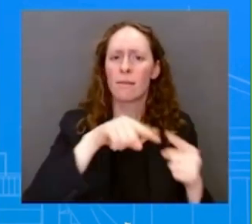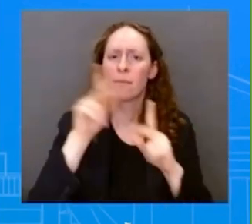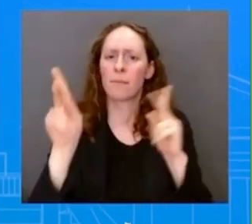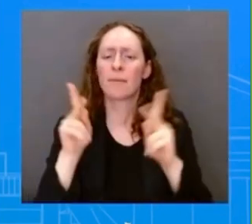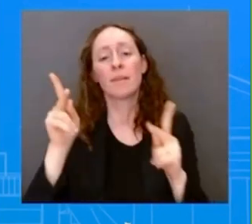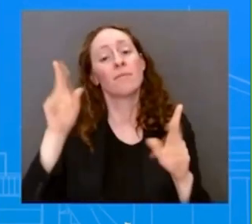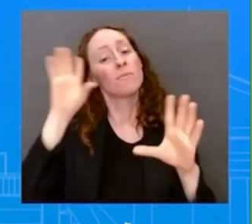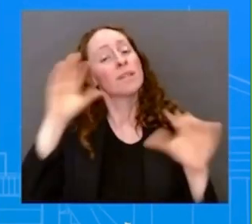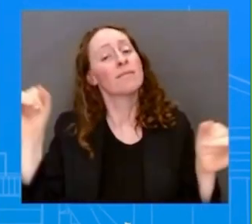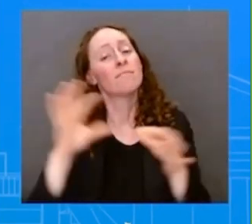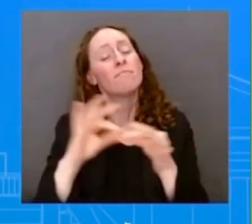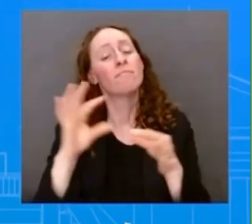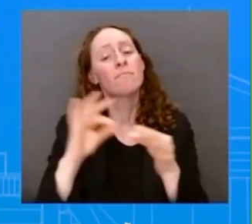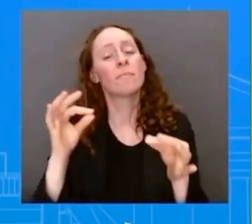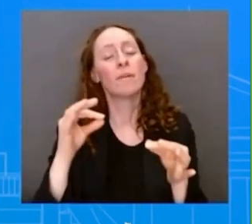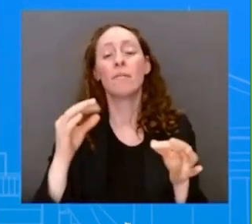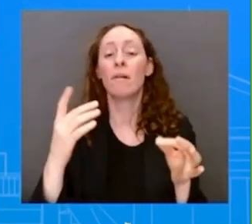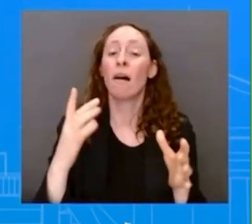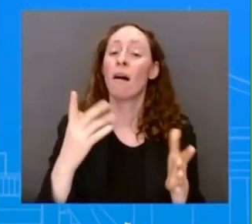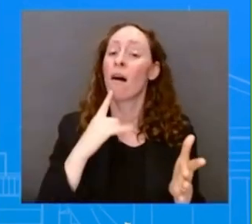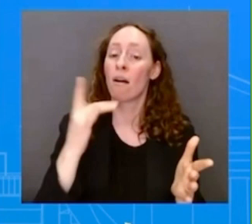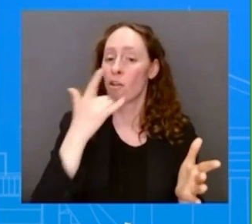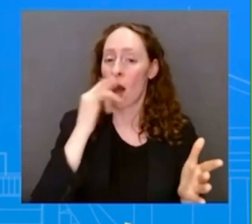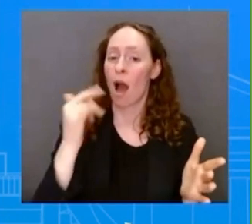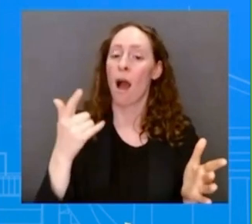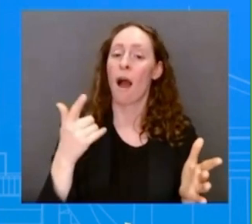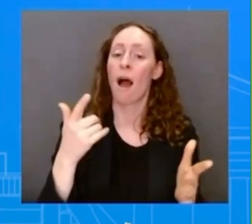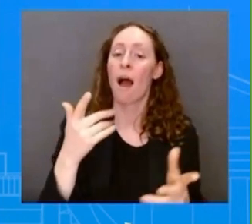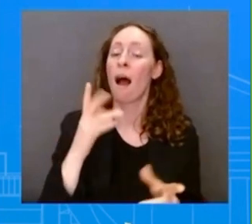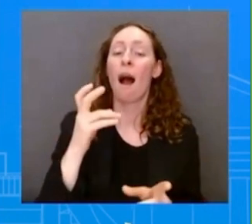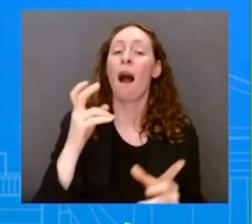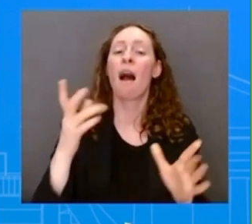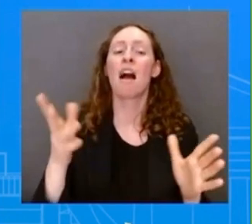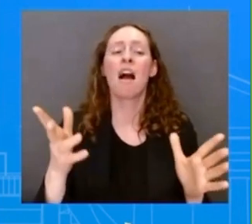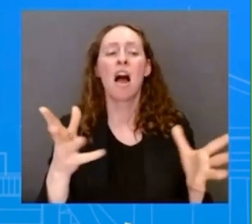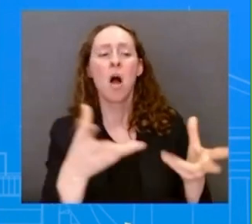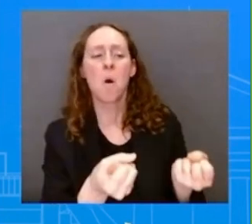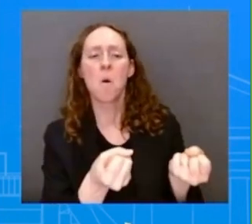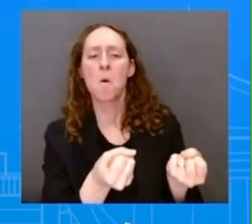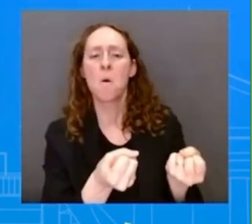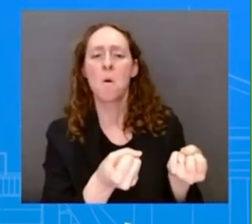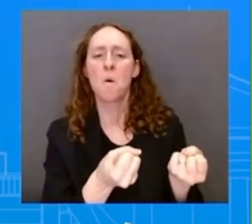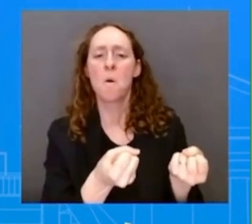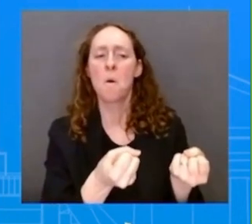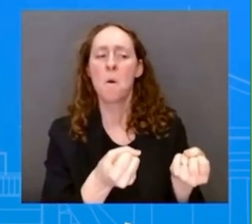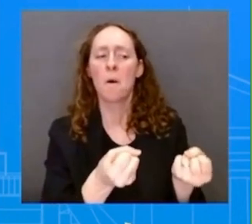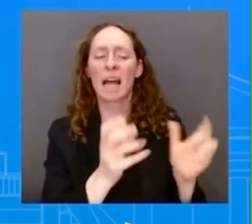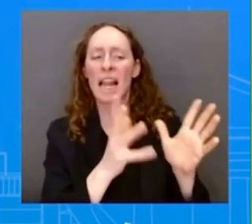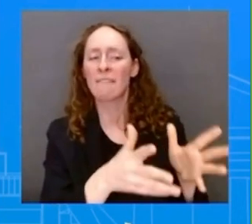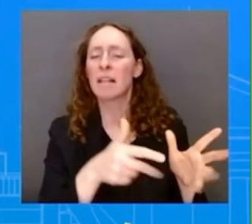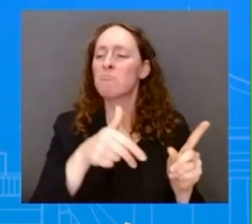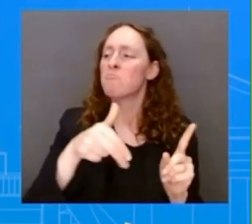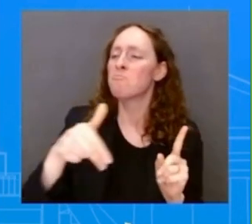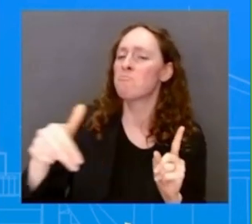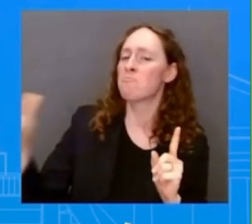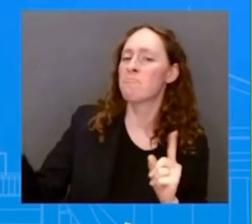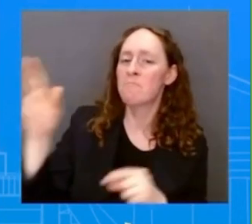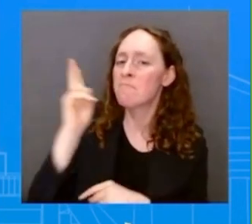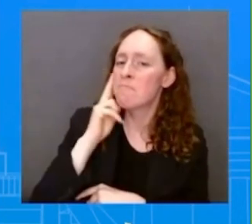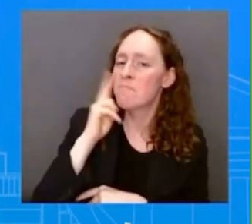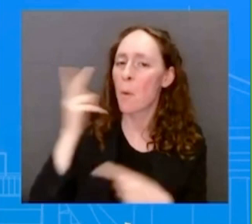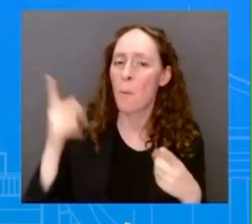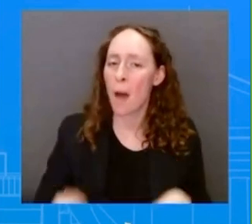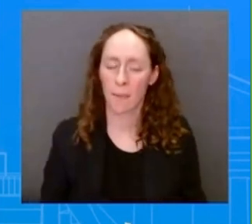that again, preserves checks and balances in Israel. And then in terms of potential conversation between Presidents